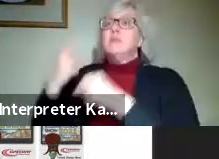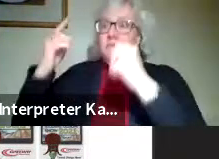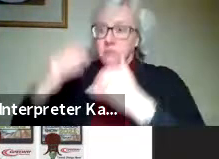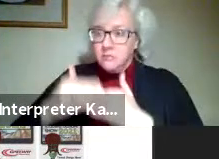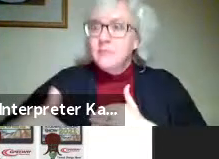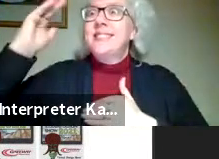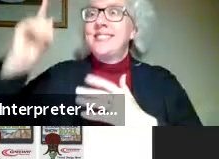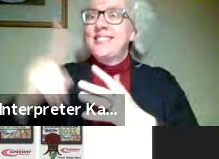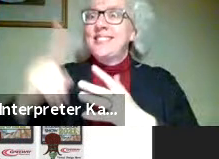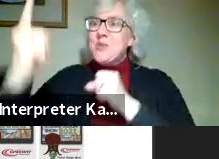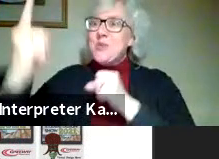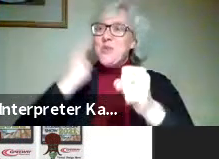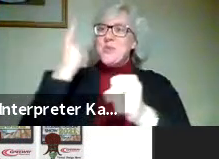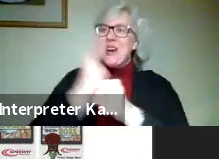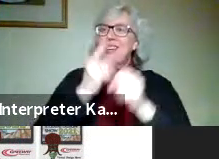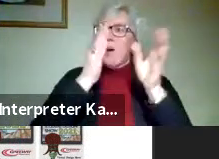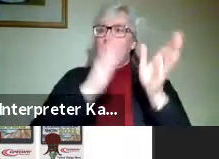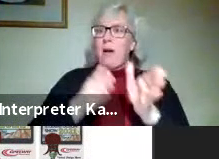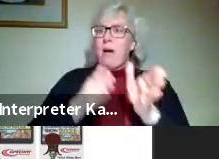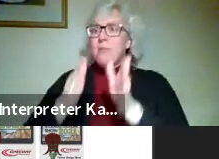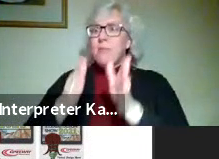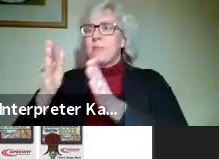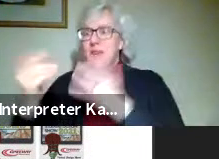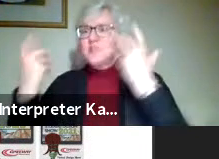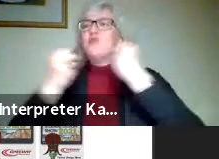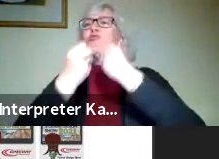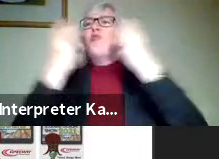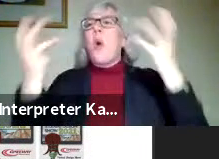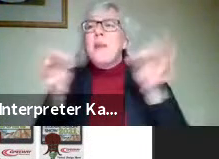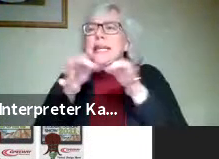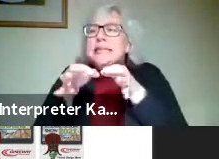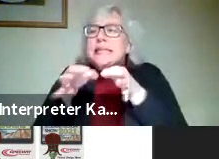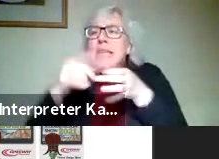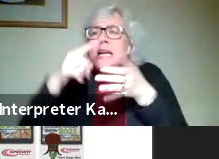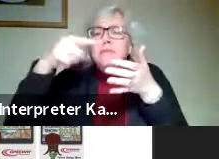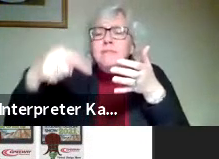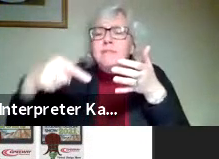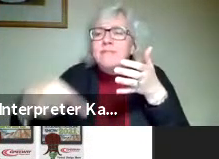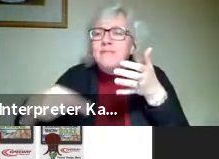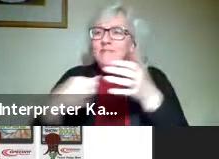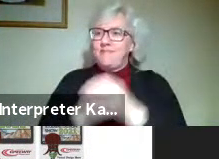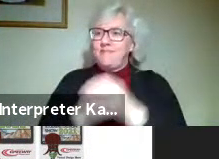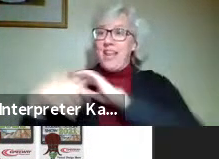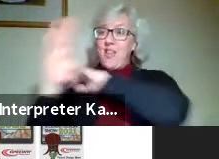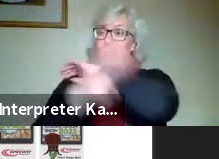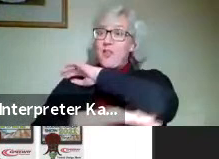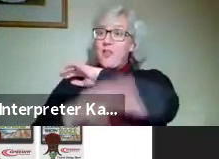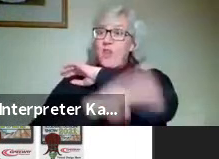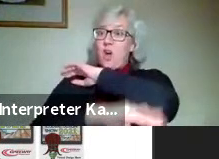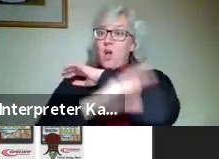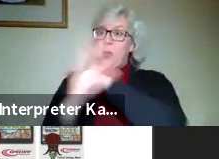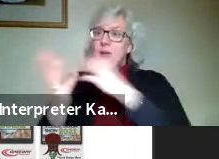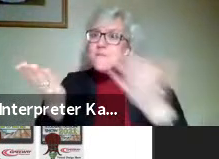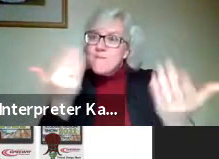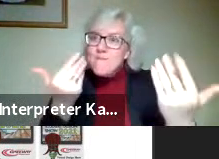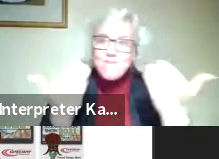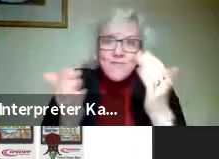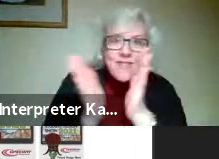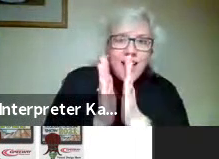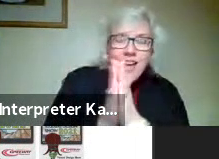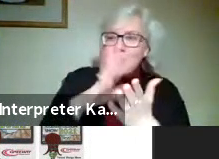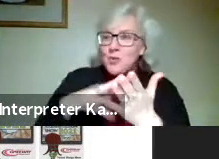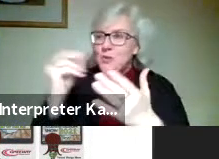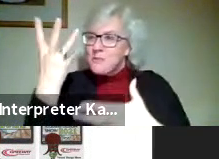It's a year-long process. There are so many details. So, each fall, we begin to engage our students in the process